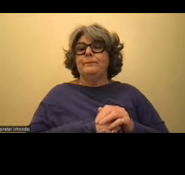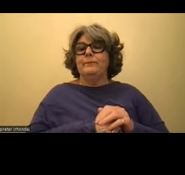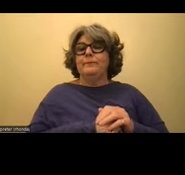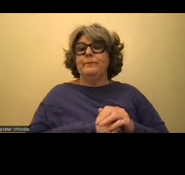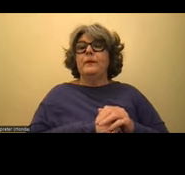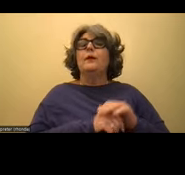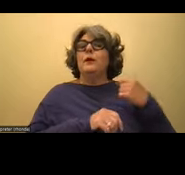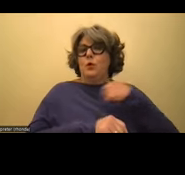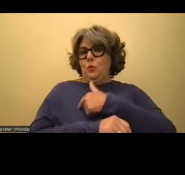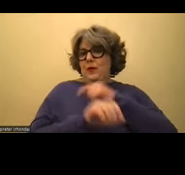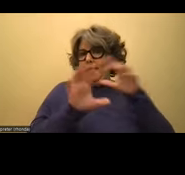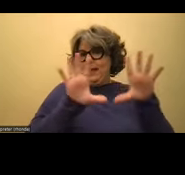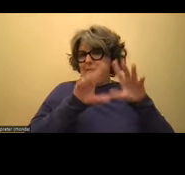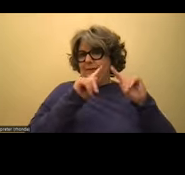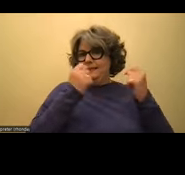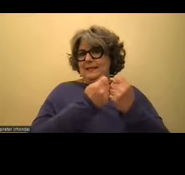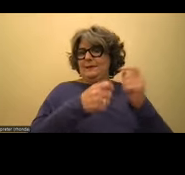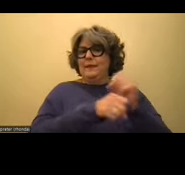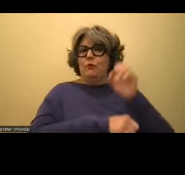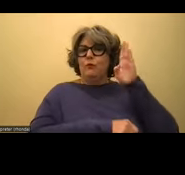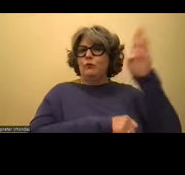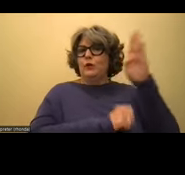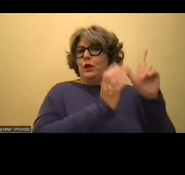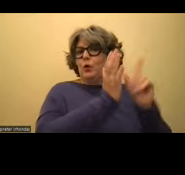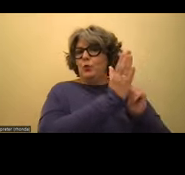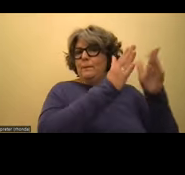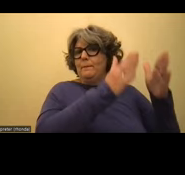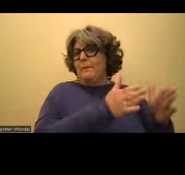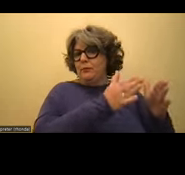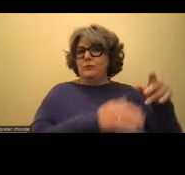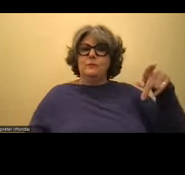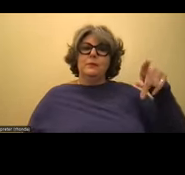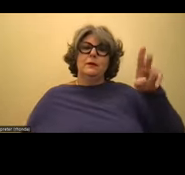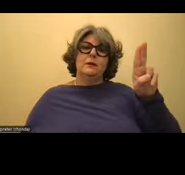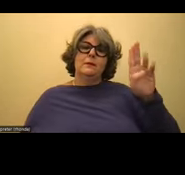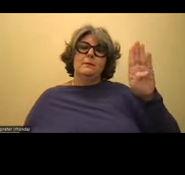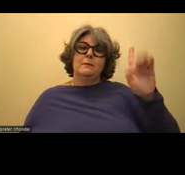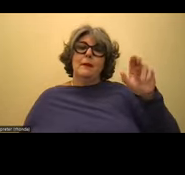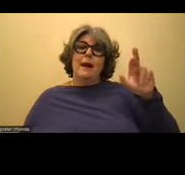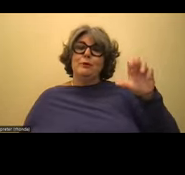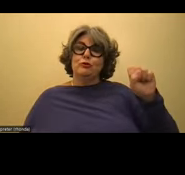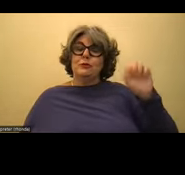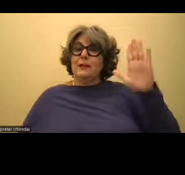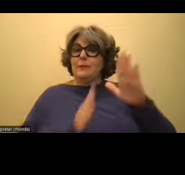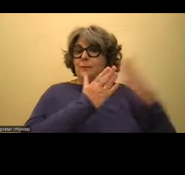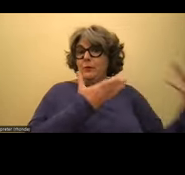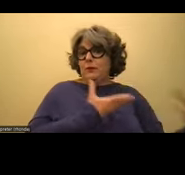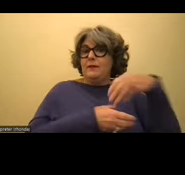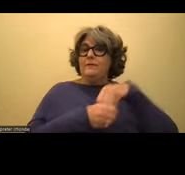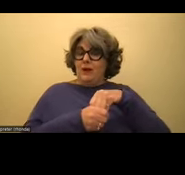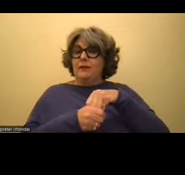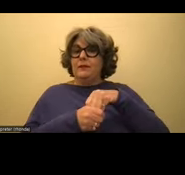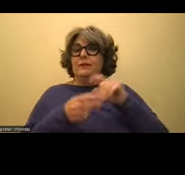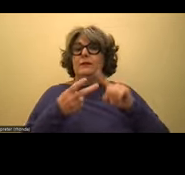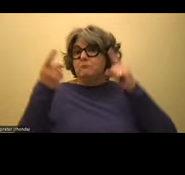entire team that works with publishers to help them understand the benefits of Bookshare and to get their books into our collection. We